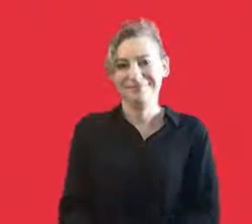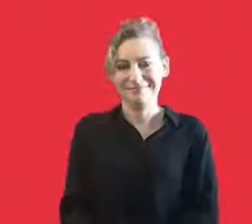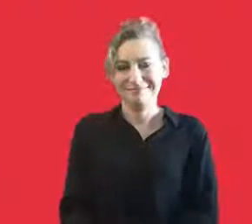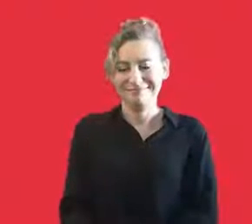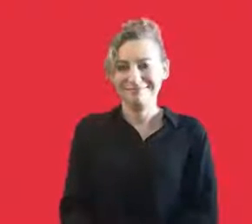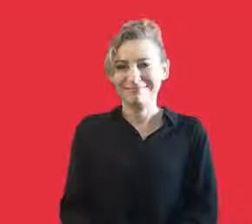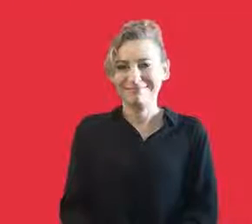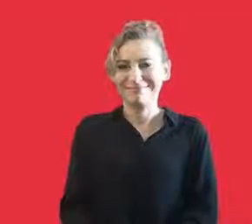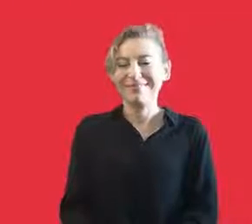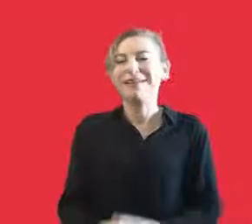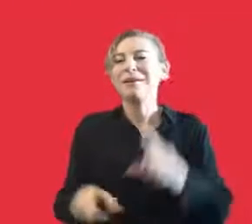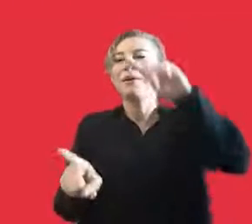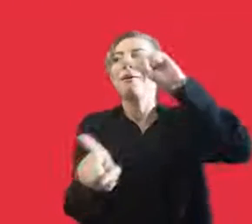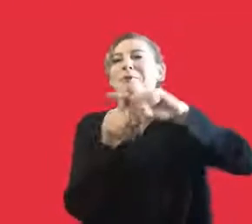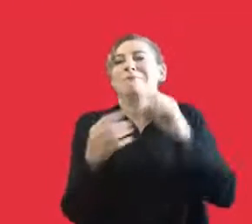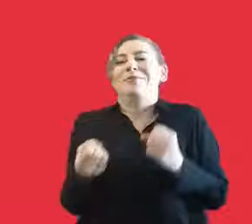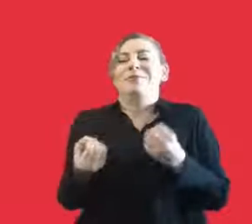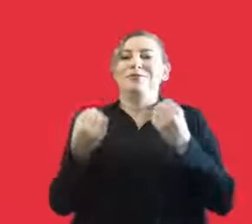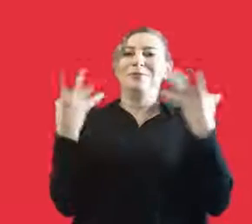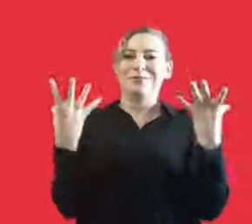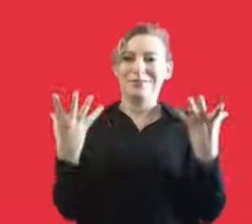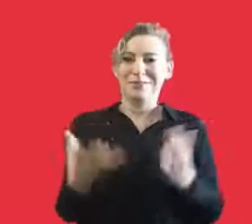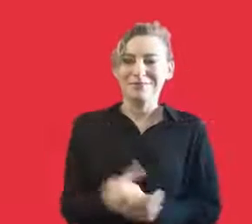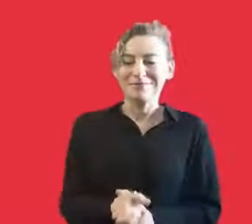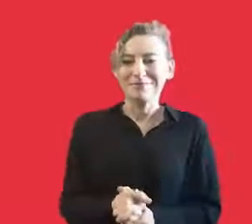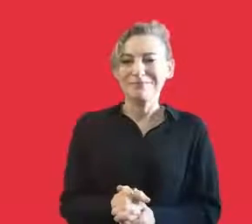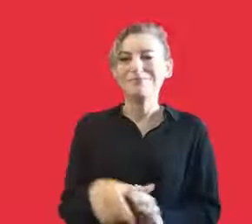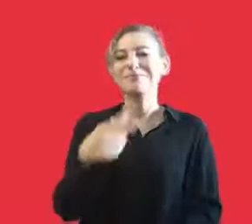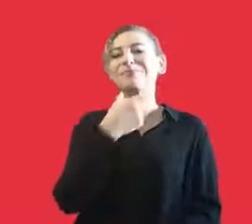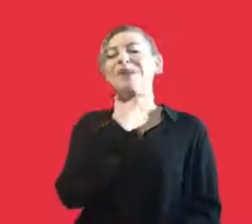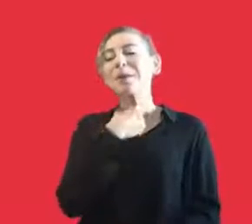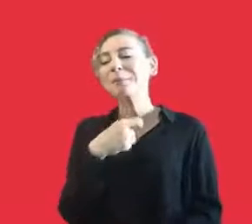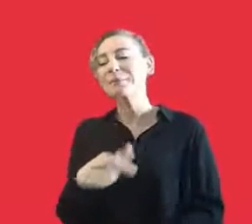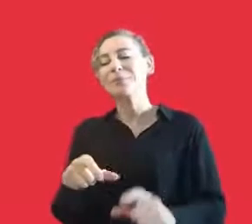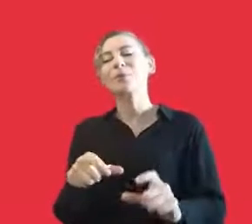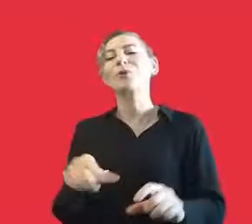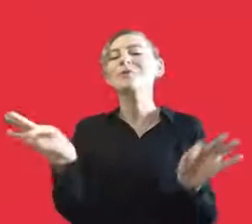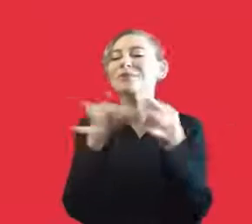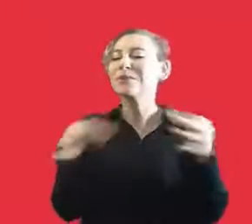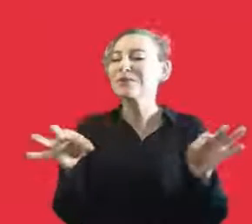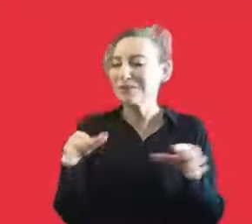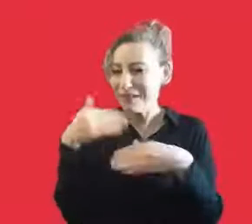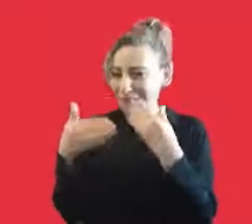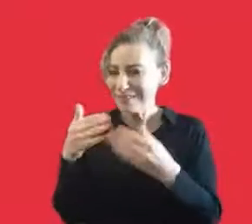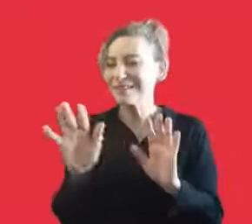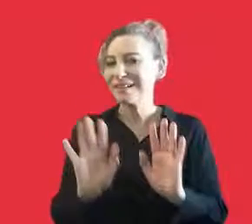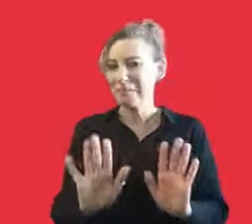story. Of course, this leaves a positive effect, Boazici Jazz Choir. Of course, we have